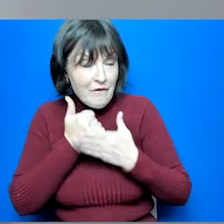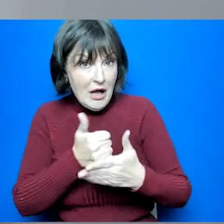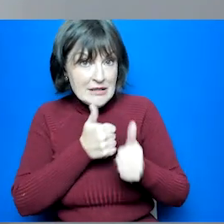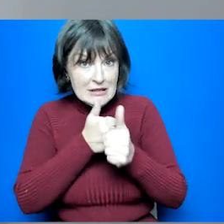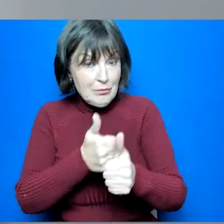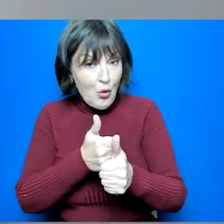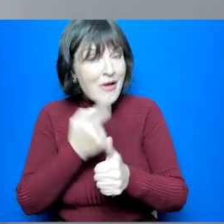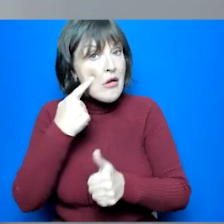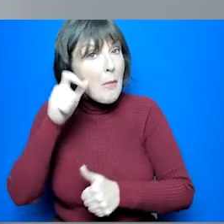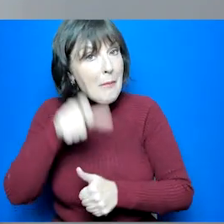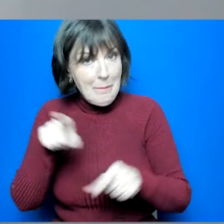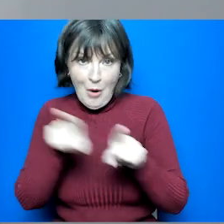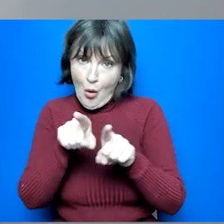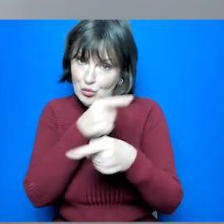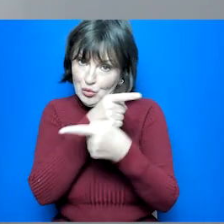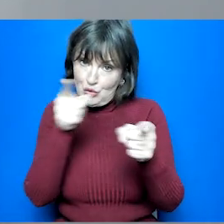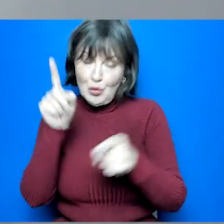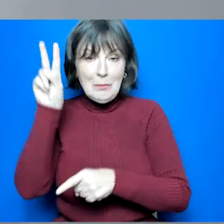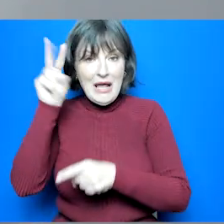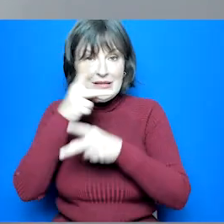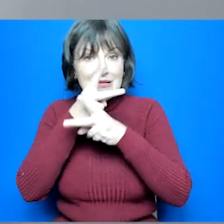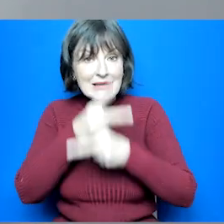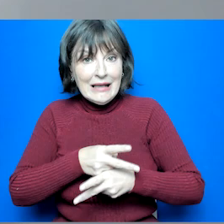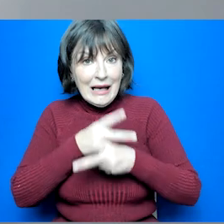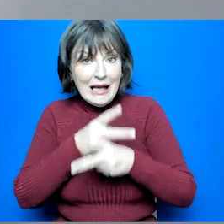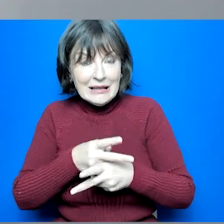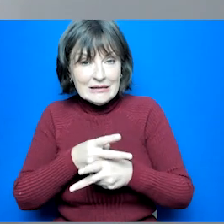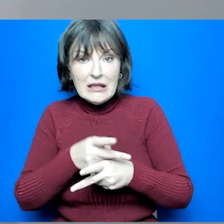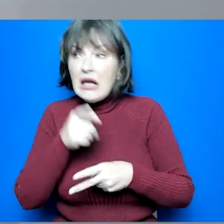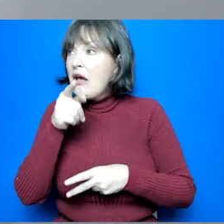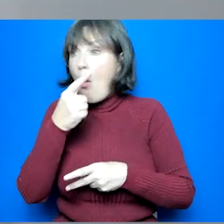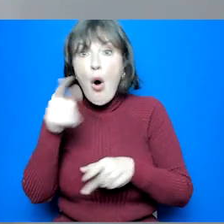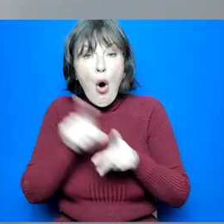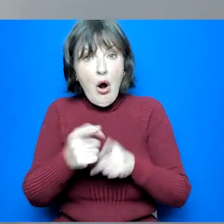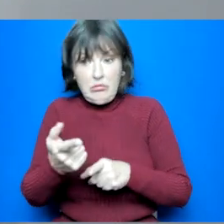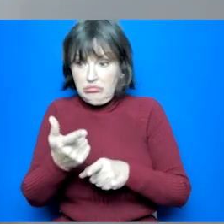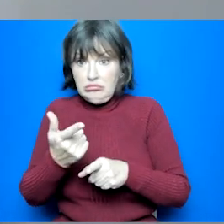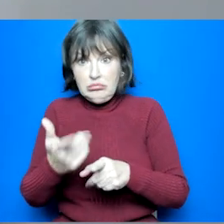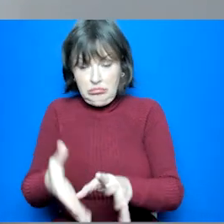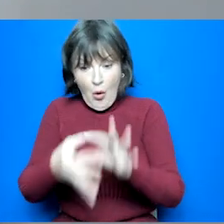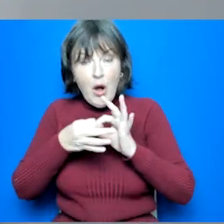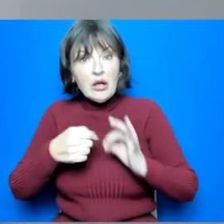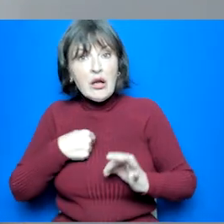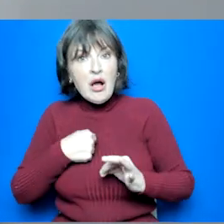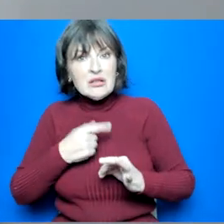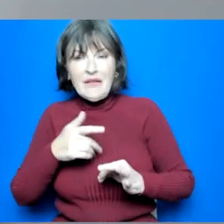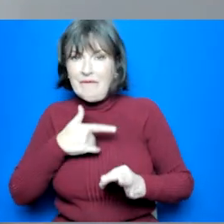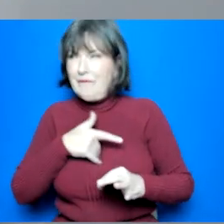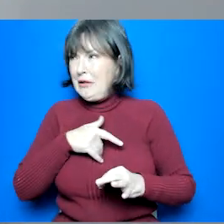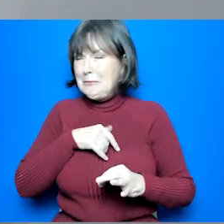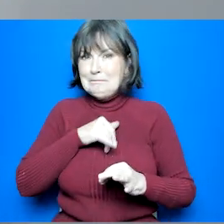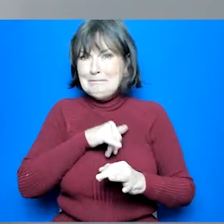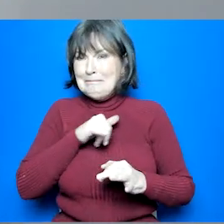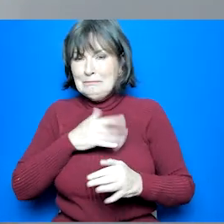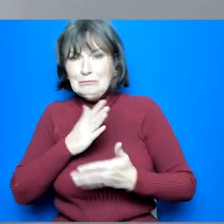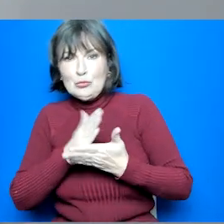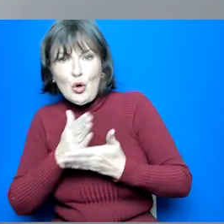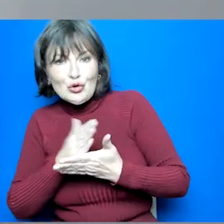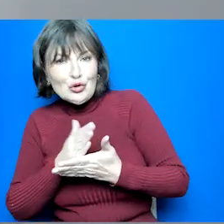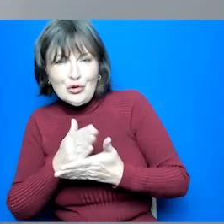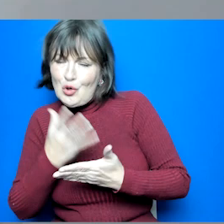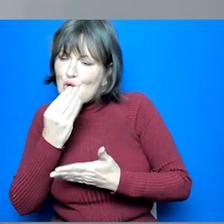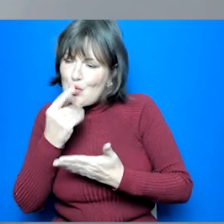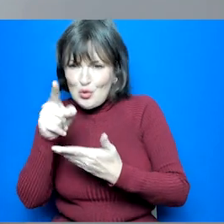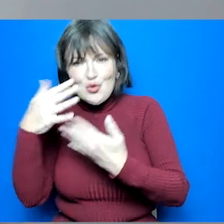not just your young person so come and have a chat with us if we're a bit unsure about subjects too afraid to take them and yeah use the